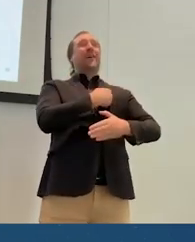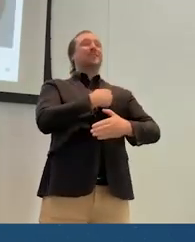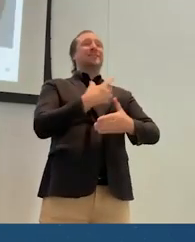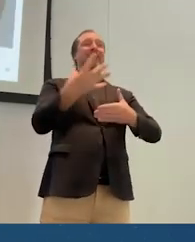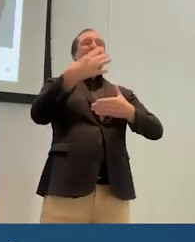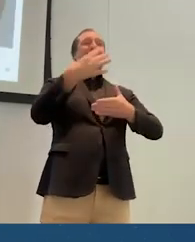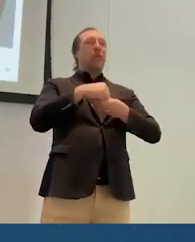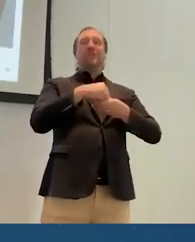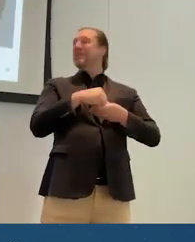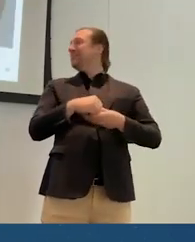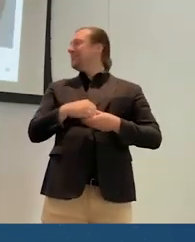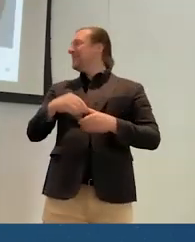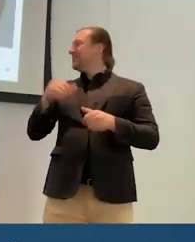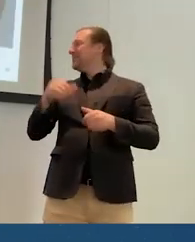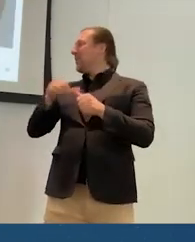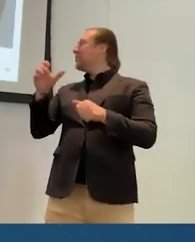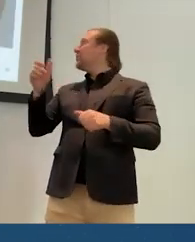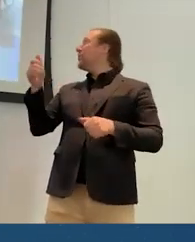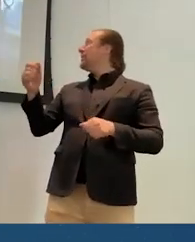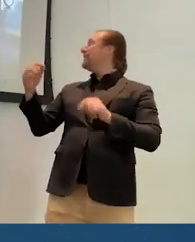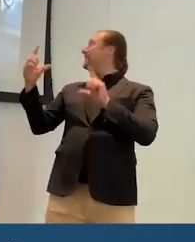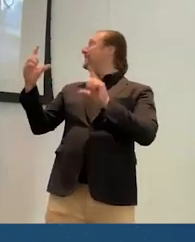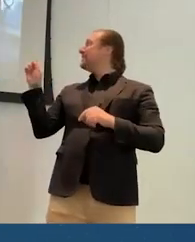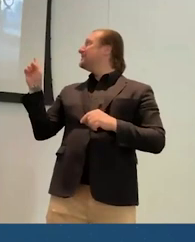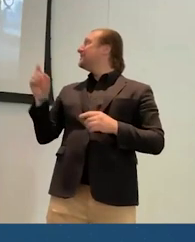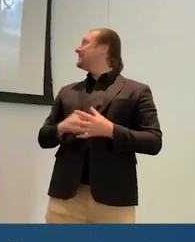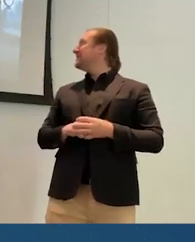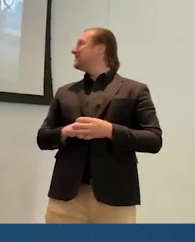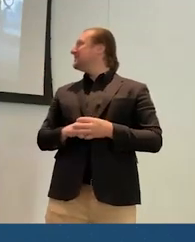This is where I remember to do these slides, not just my slides.